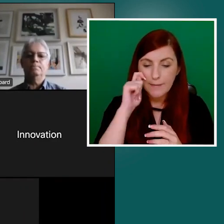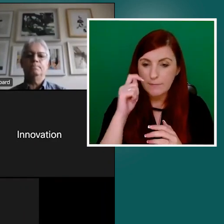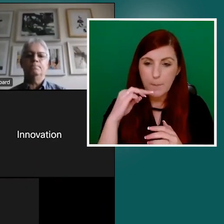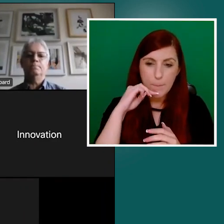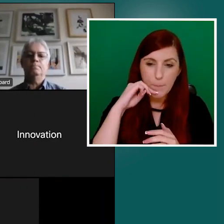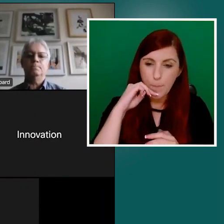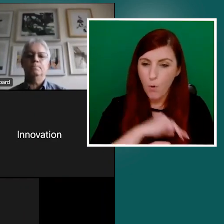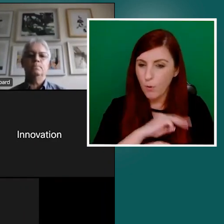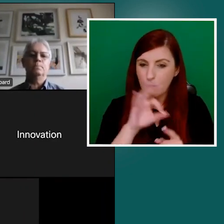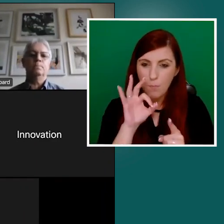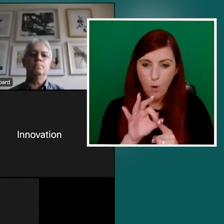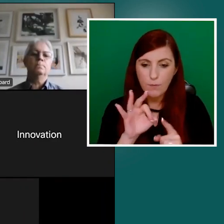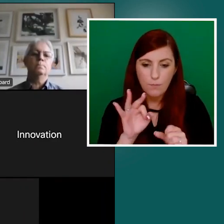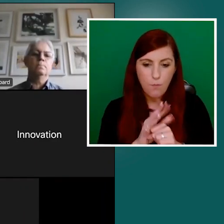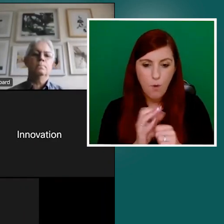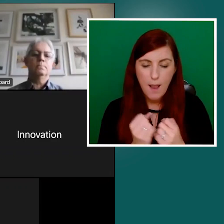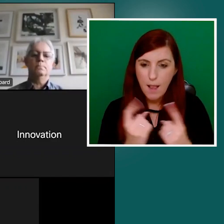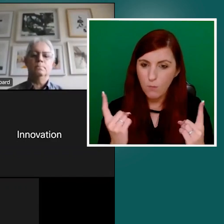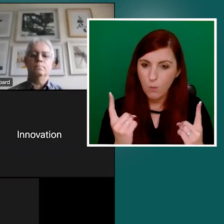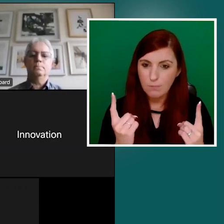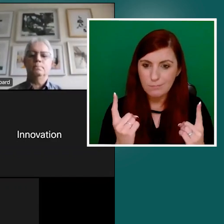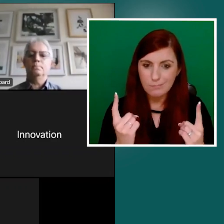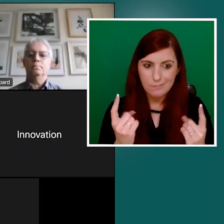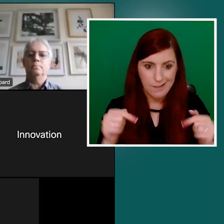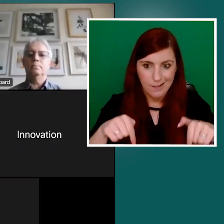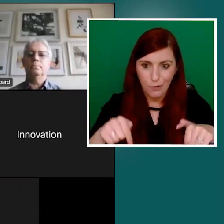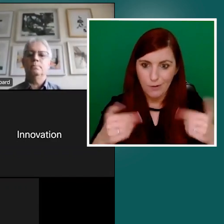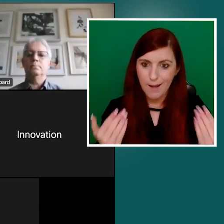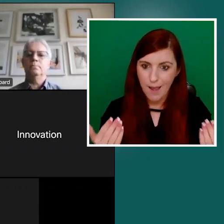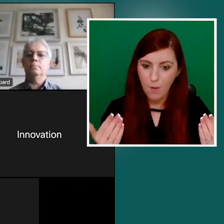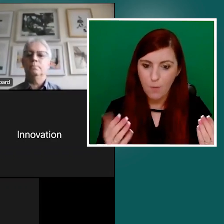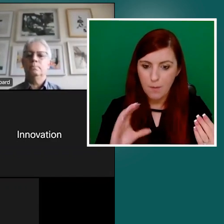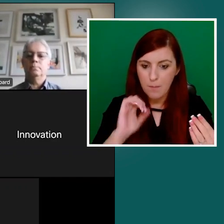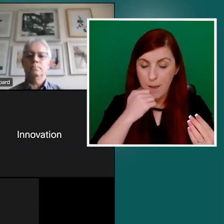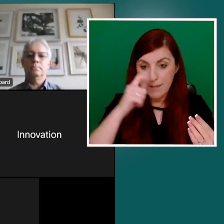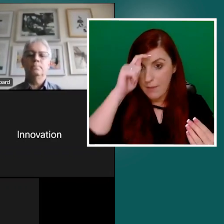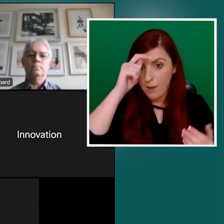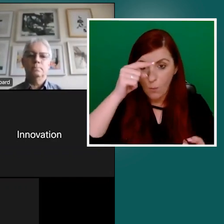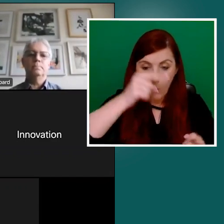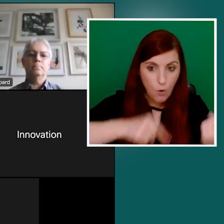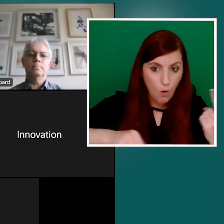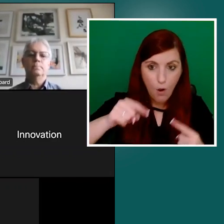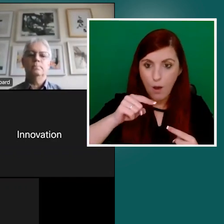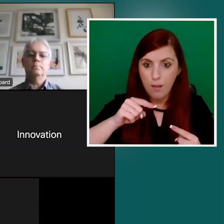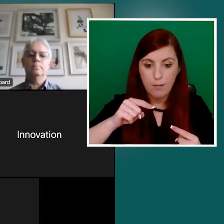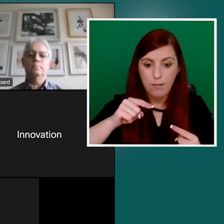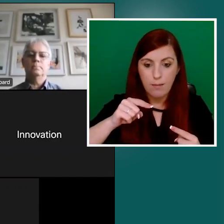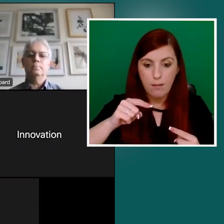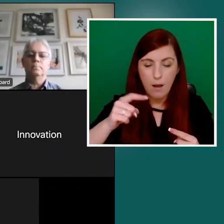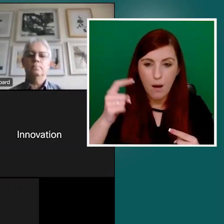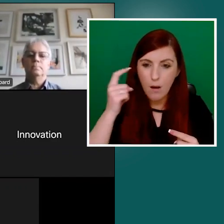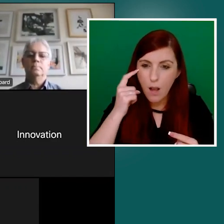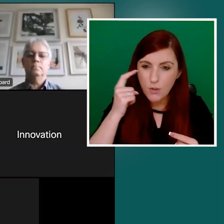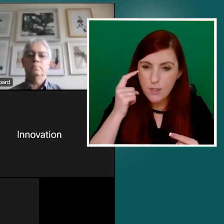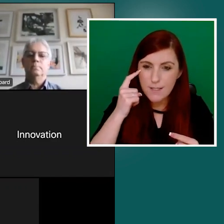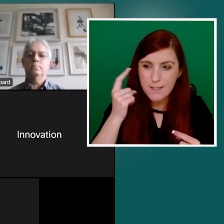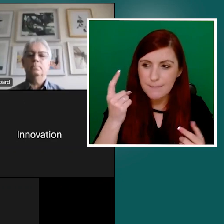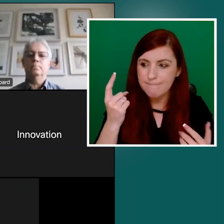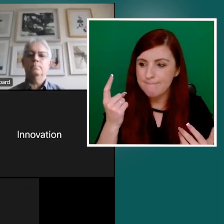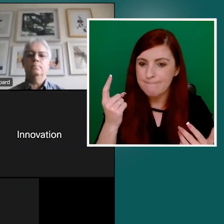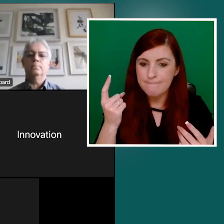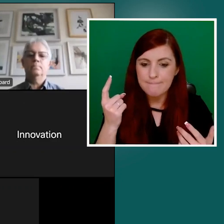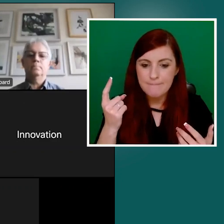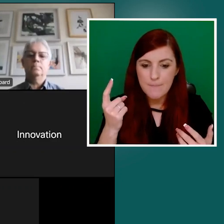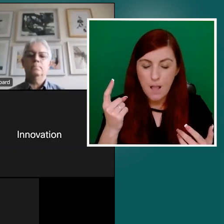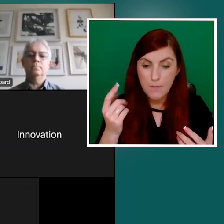um, I think we're all. Conscious to greater or lesser extent of the immediate service provision, but certainly that point where we, where